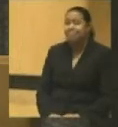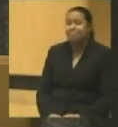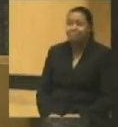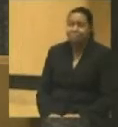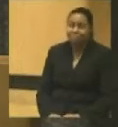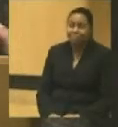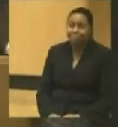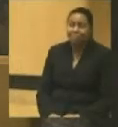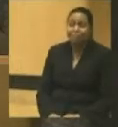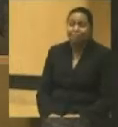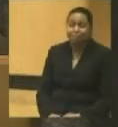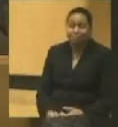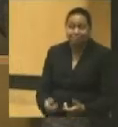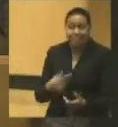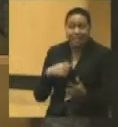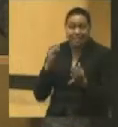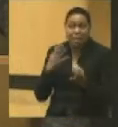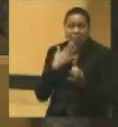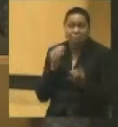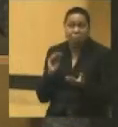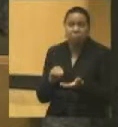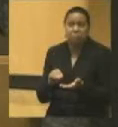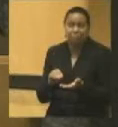So, I decided I better do that.